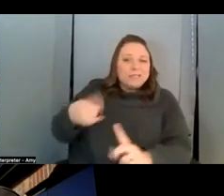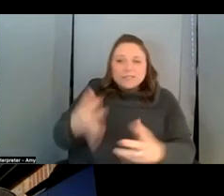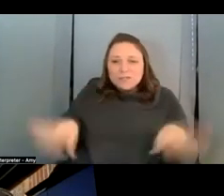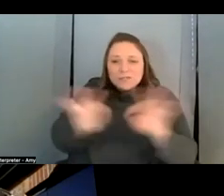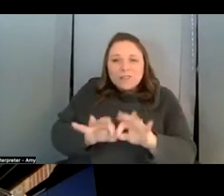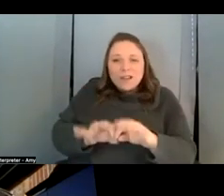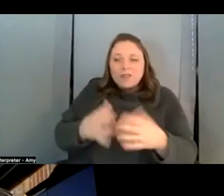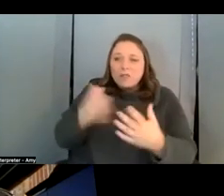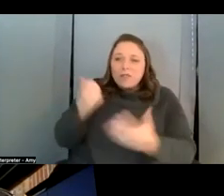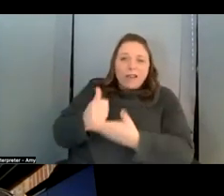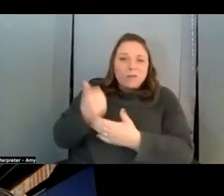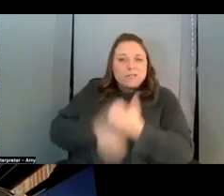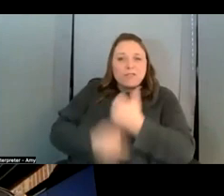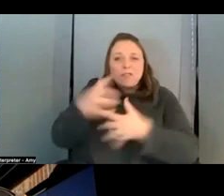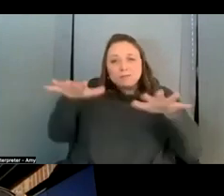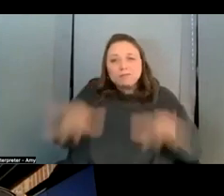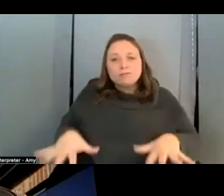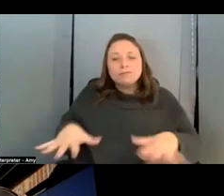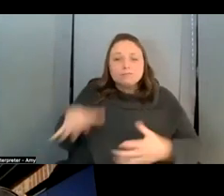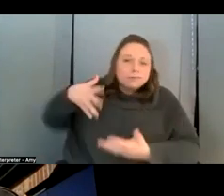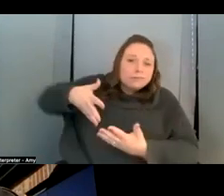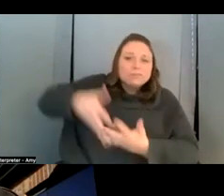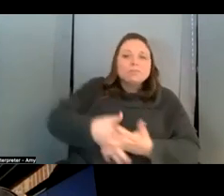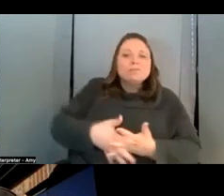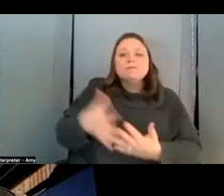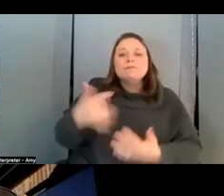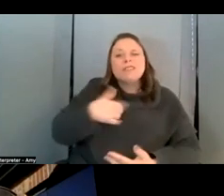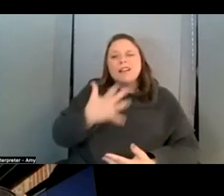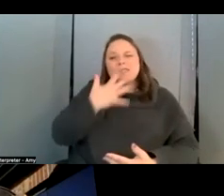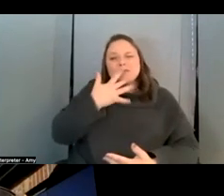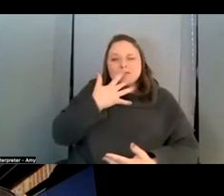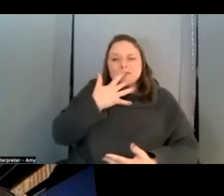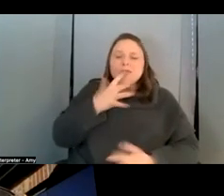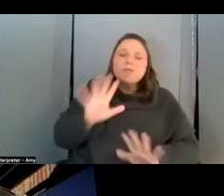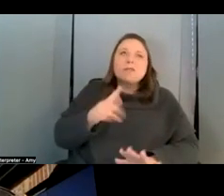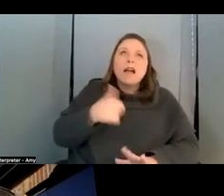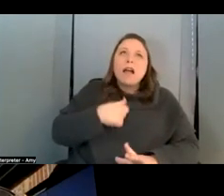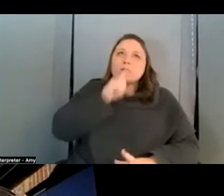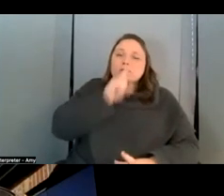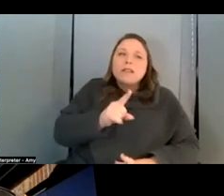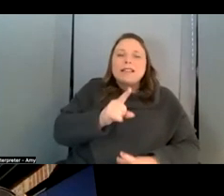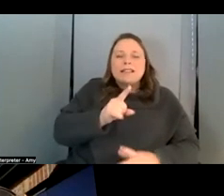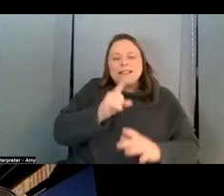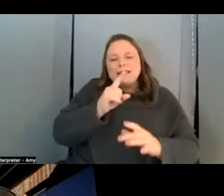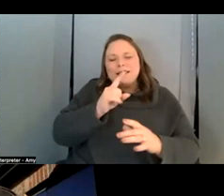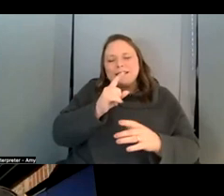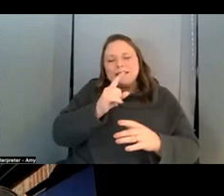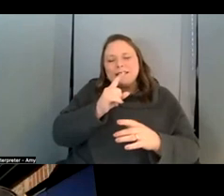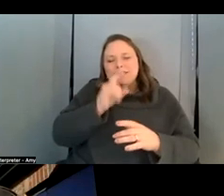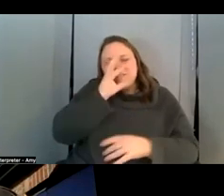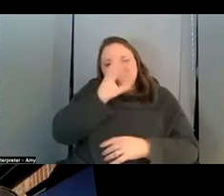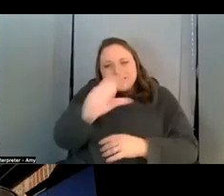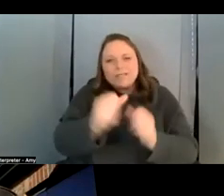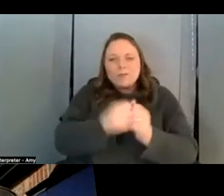all of this uh um i'm i'm rather attracted i'm rather you know enchanted with the idea that that the fundamental